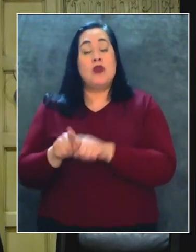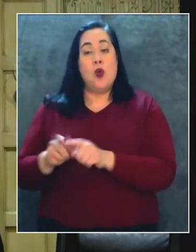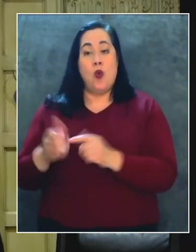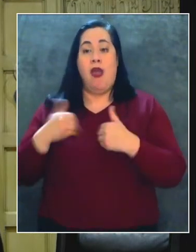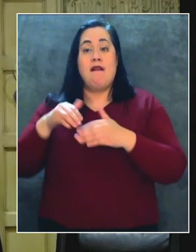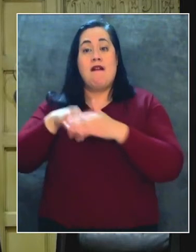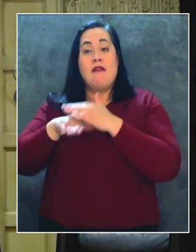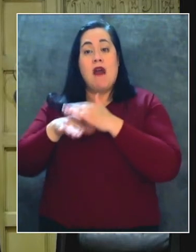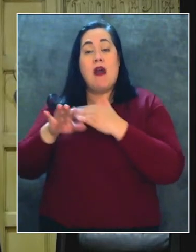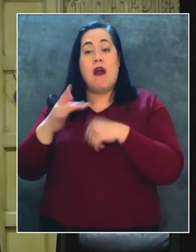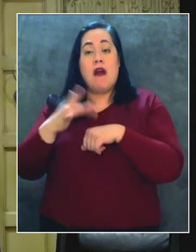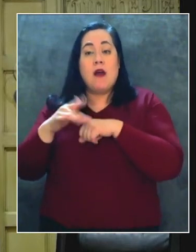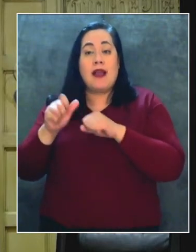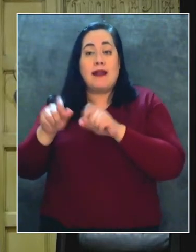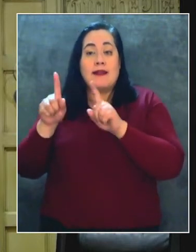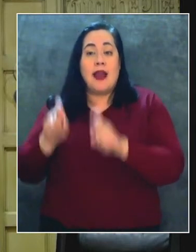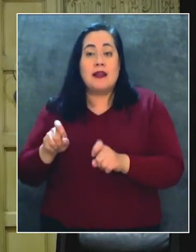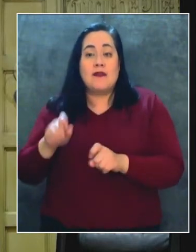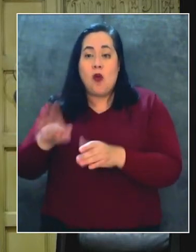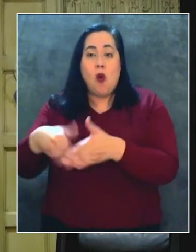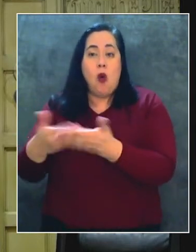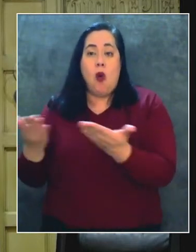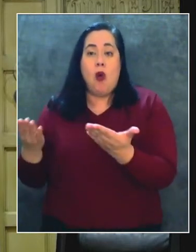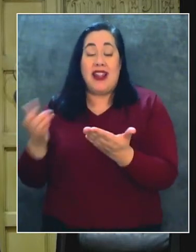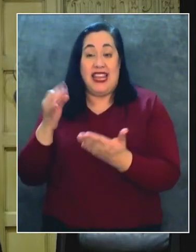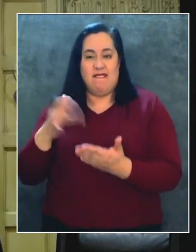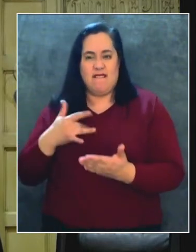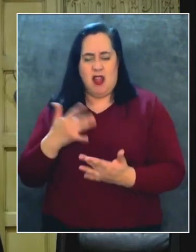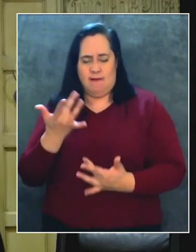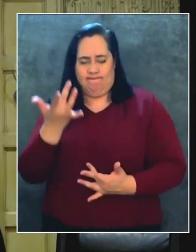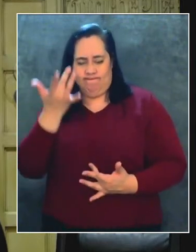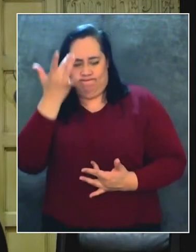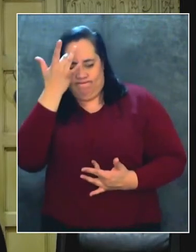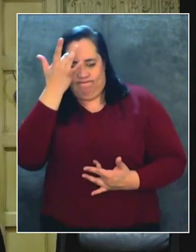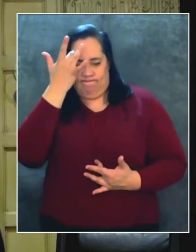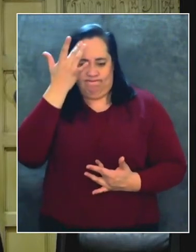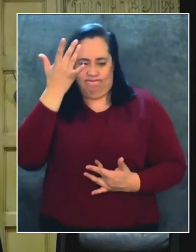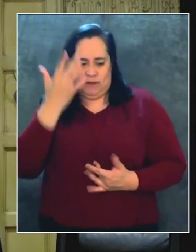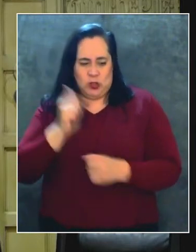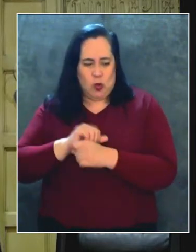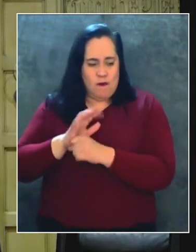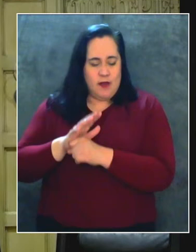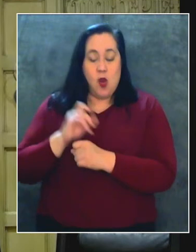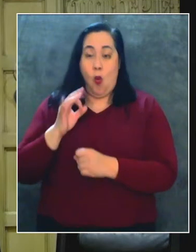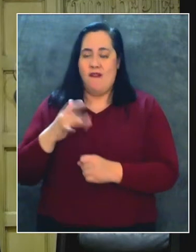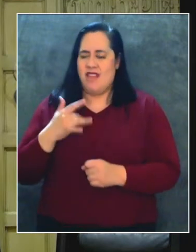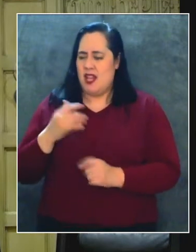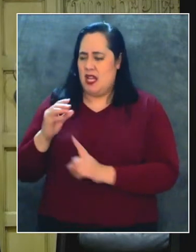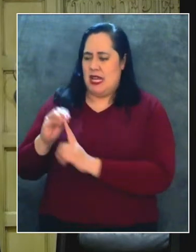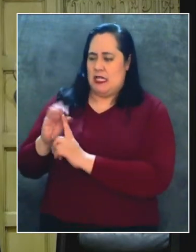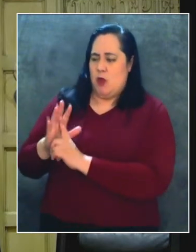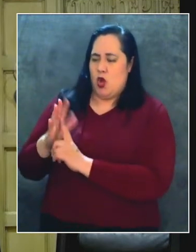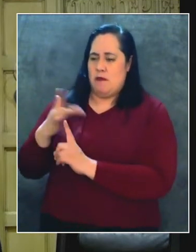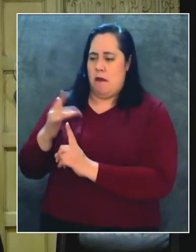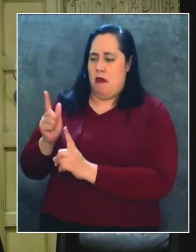todos. Si tiene síntomas de COVID-19 o cree que puede haber sido expuesto,